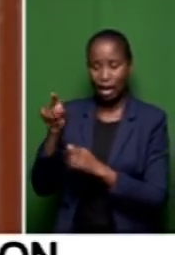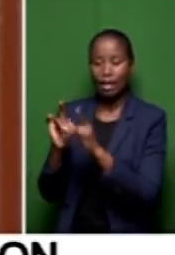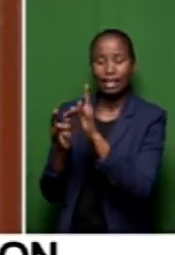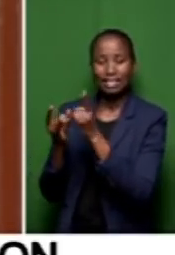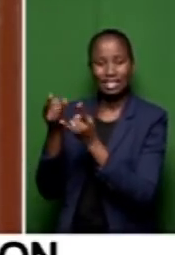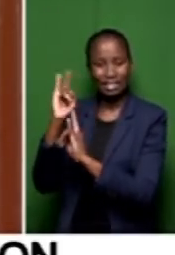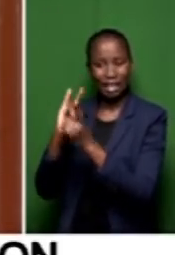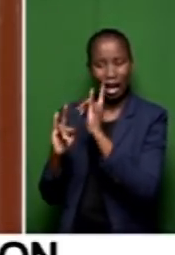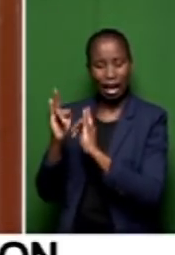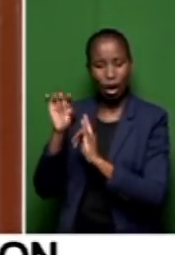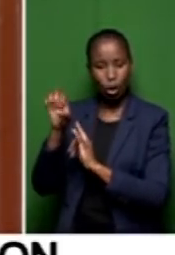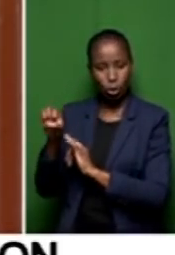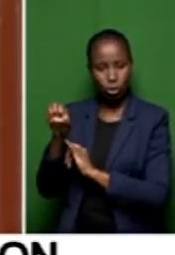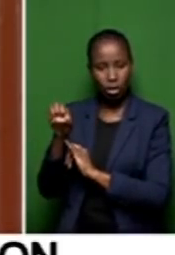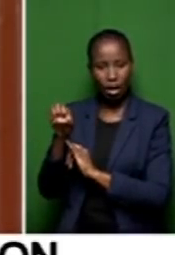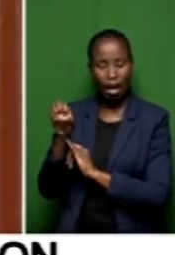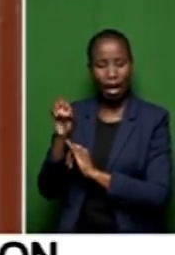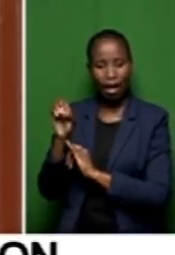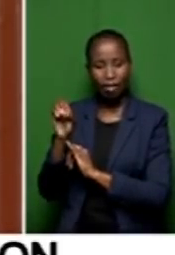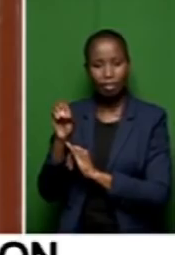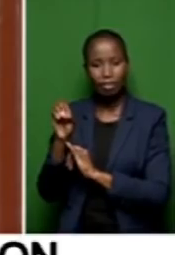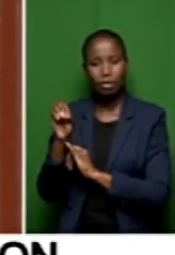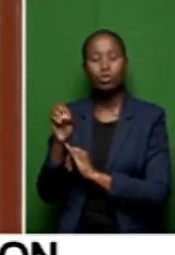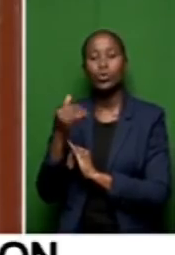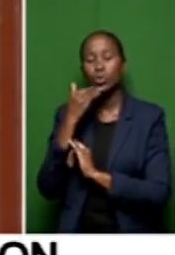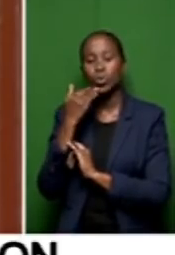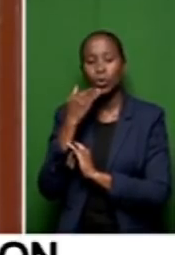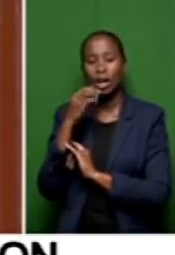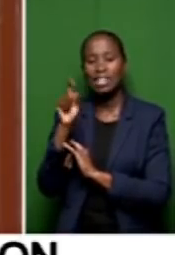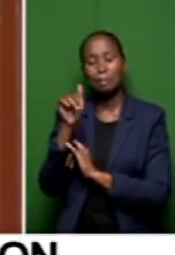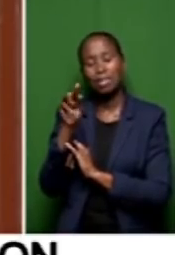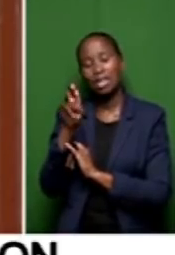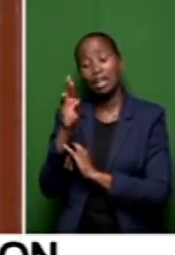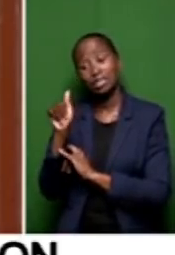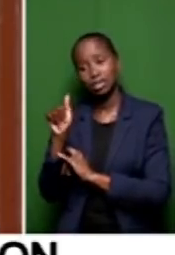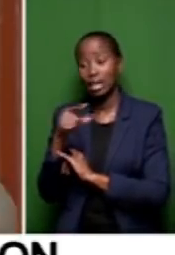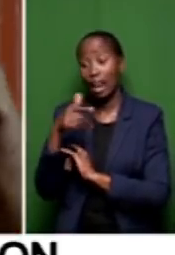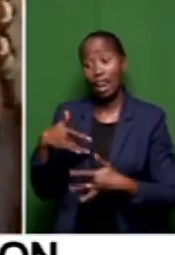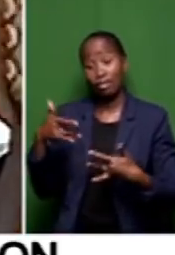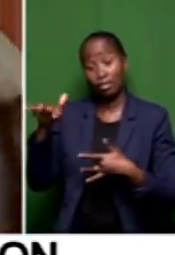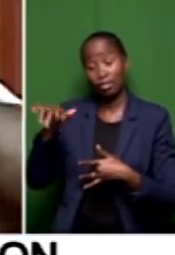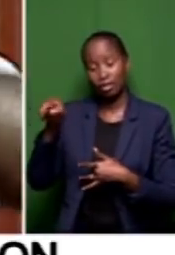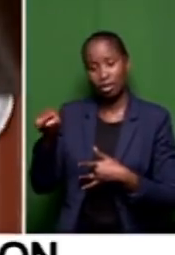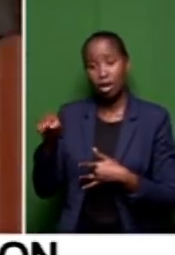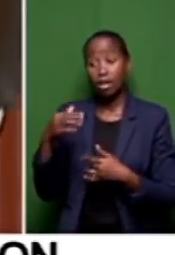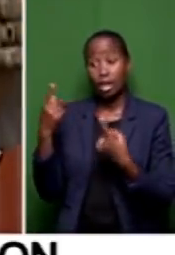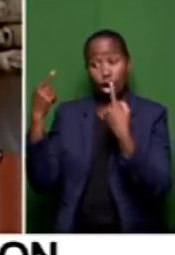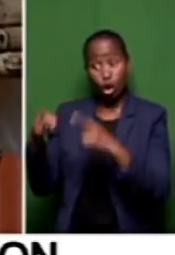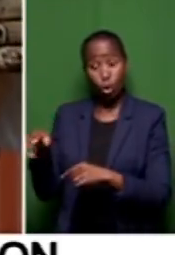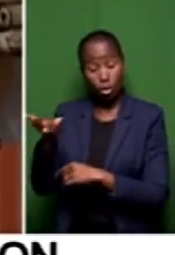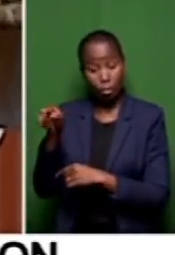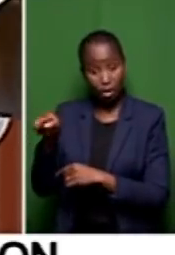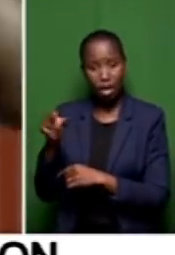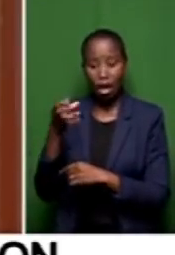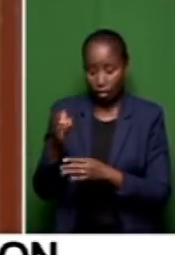sitting, those capitalists, especially me, as they are staying in those places. Go to that place. There is a, across